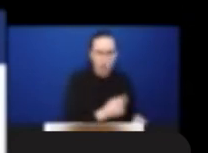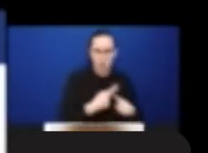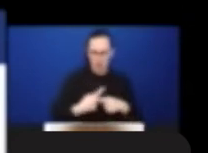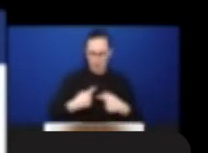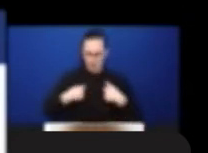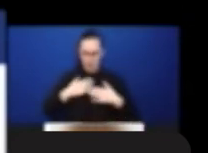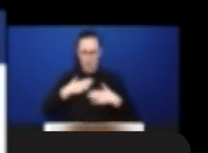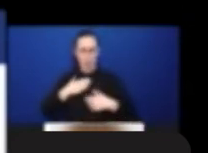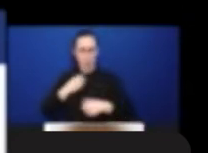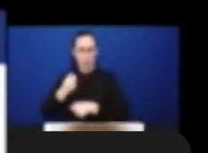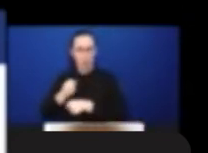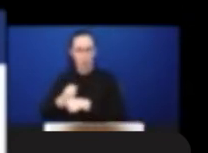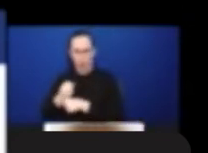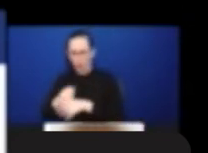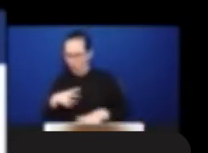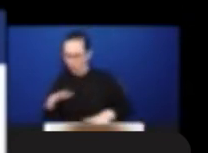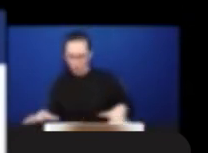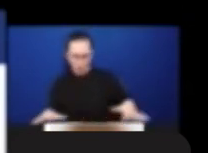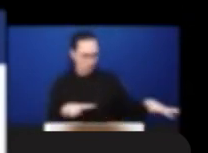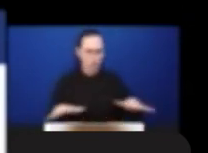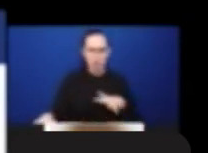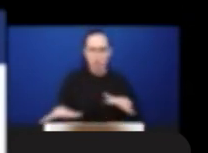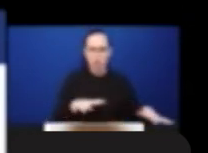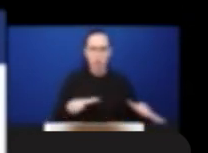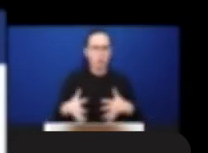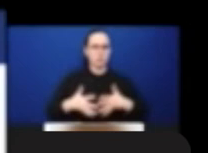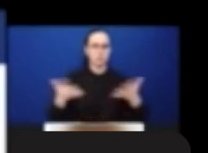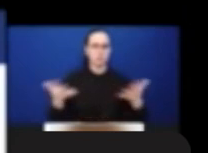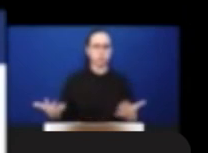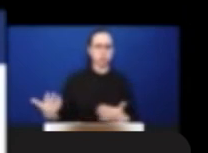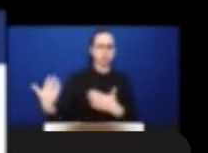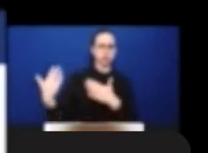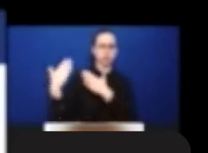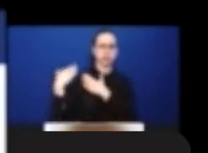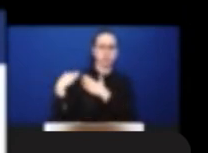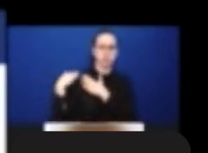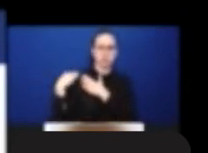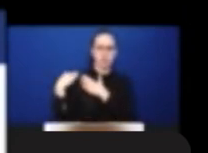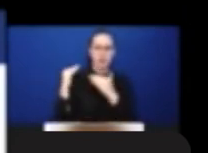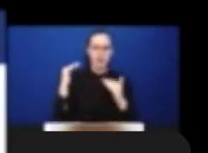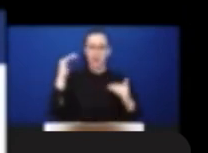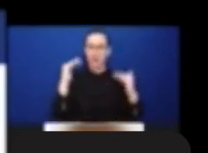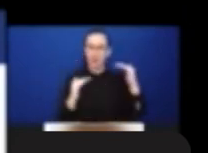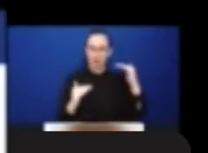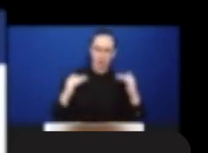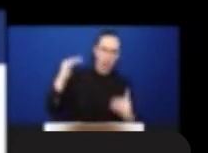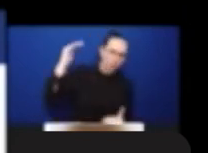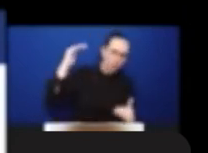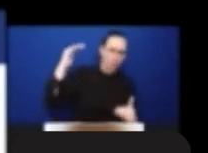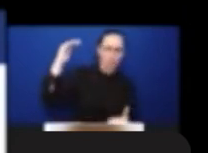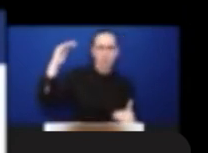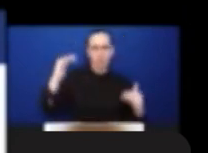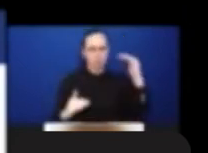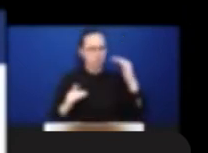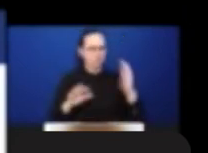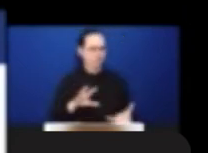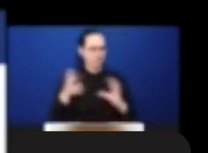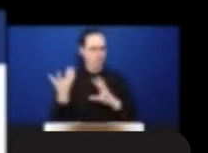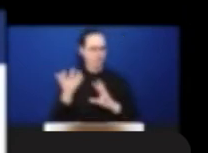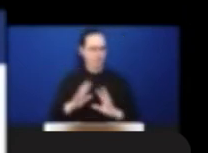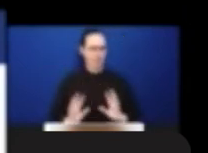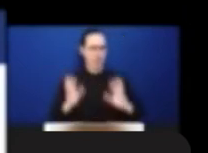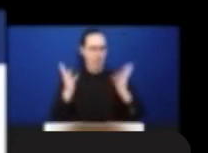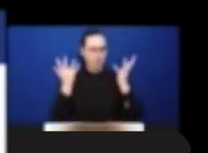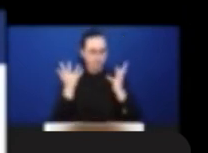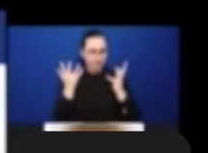disruptions also resulted in unbalancing of family units as it brought long unexpected changes in the daily